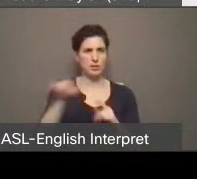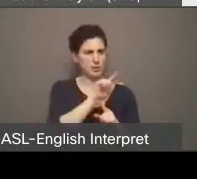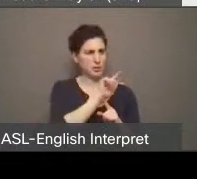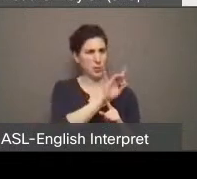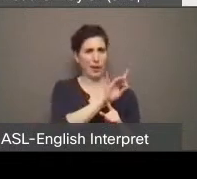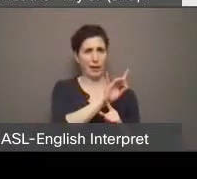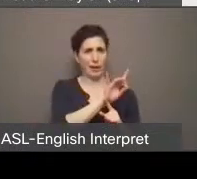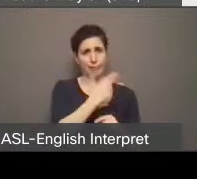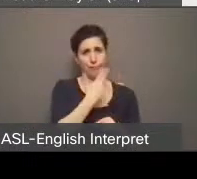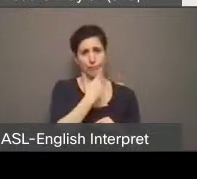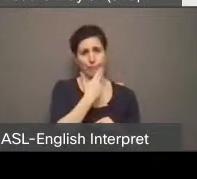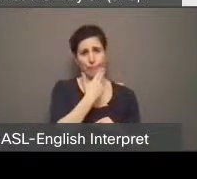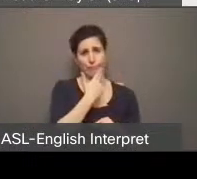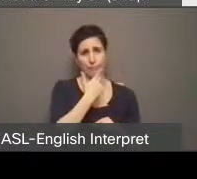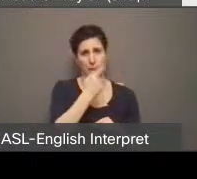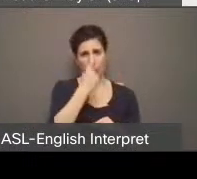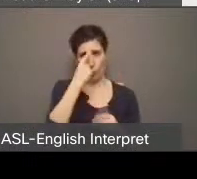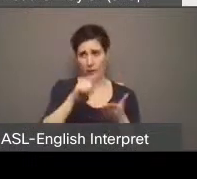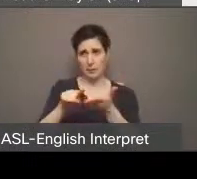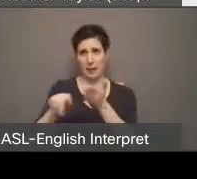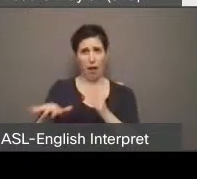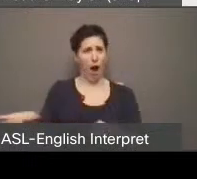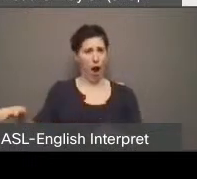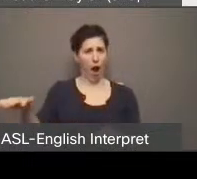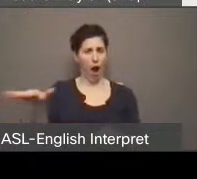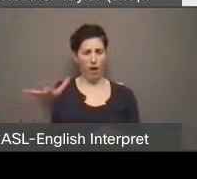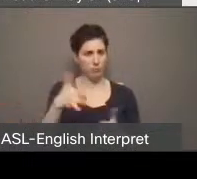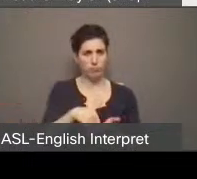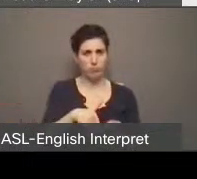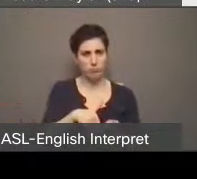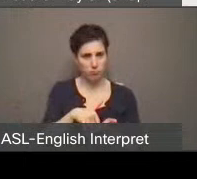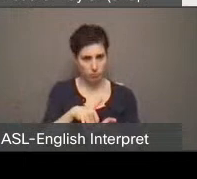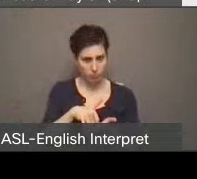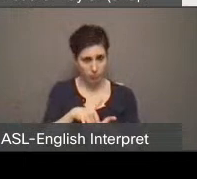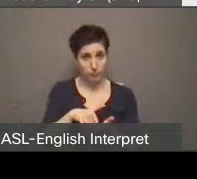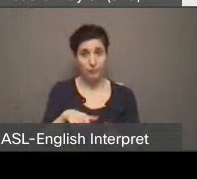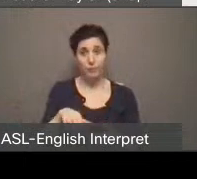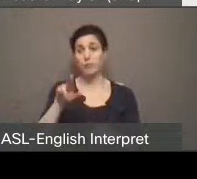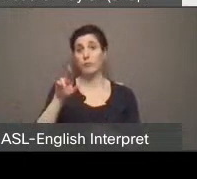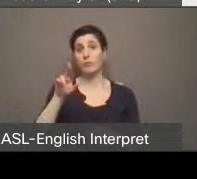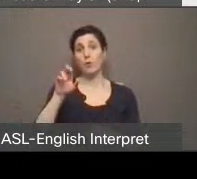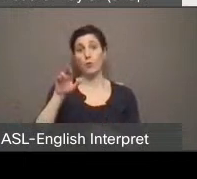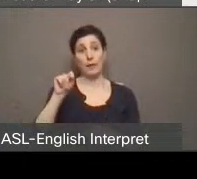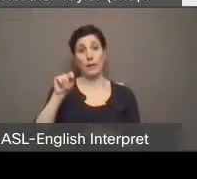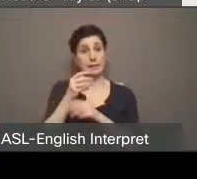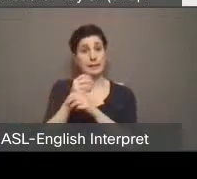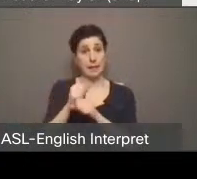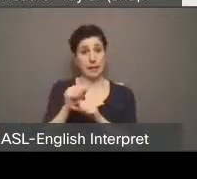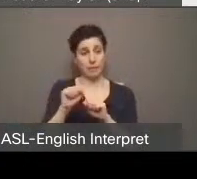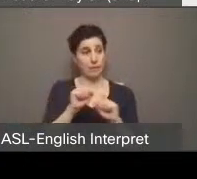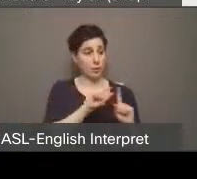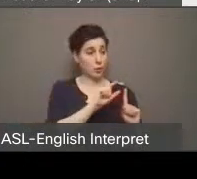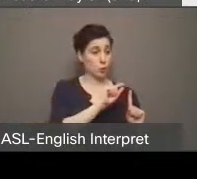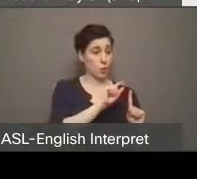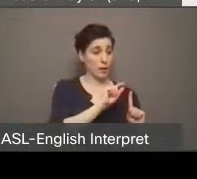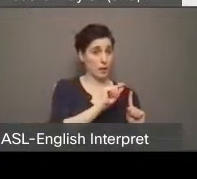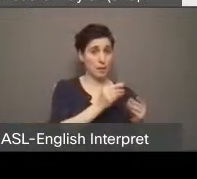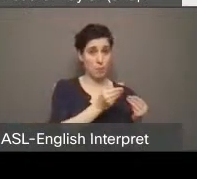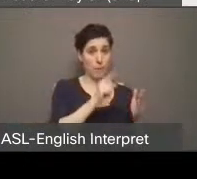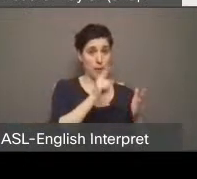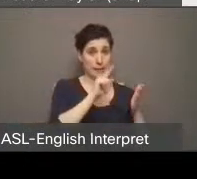not doable at all. Rent safe as 20 property inspectors for roughly